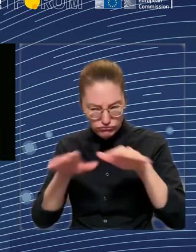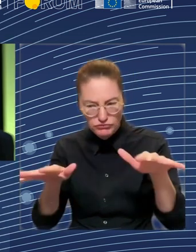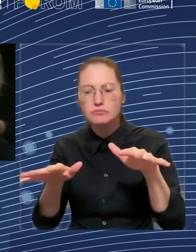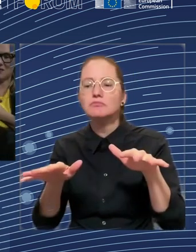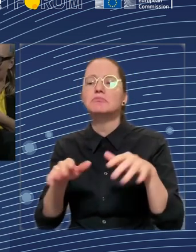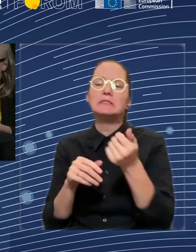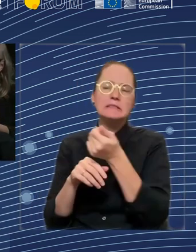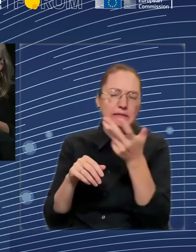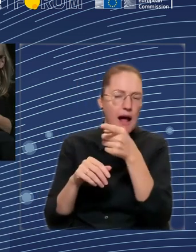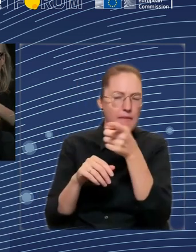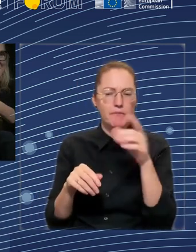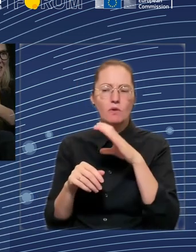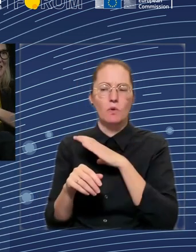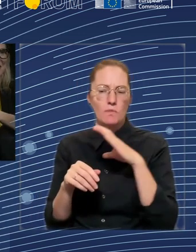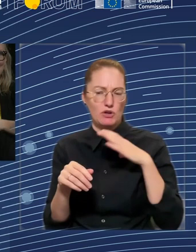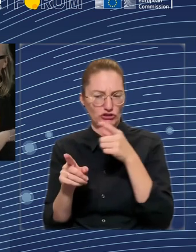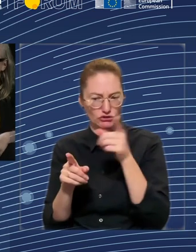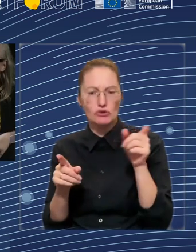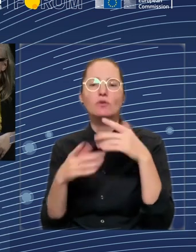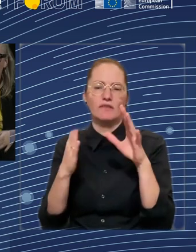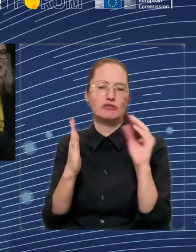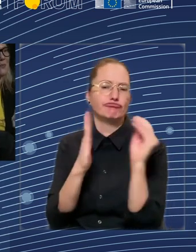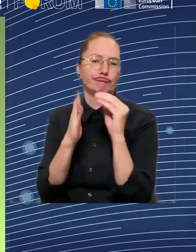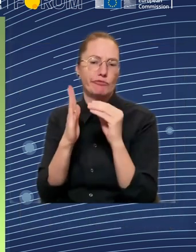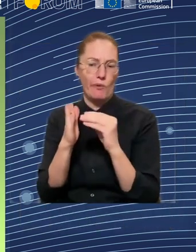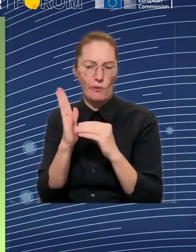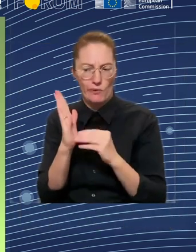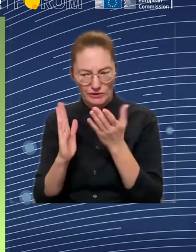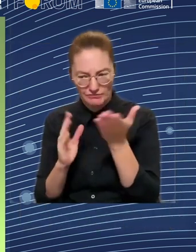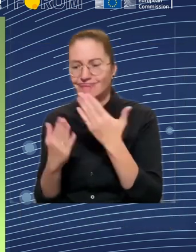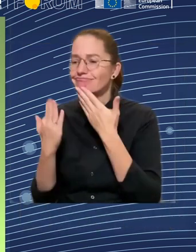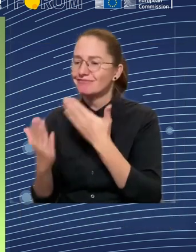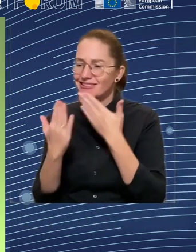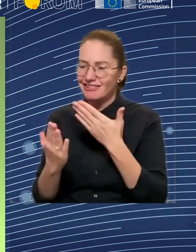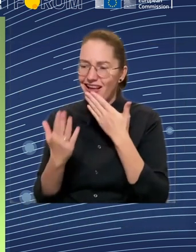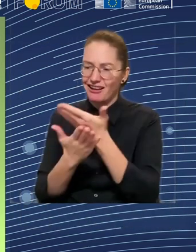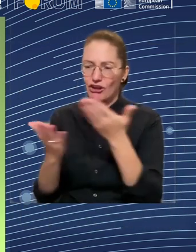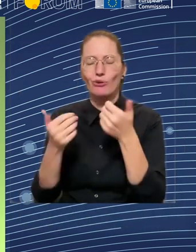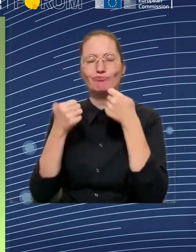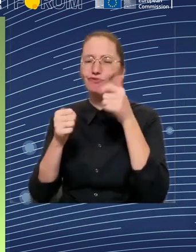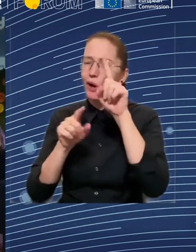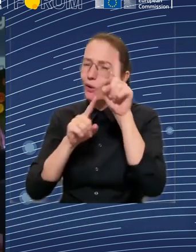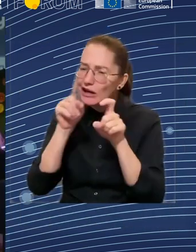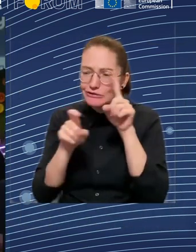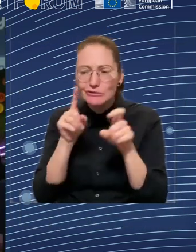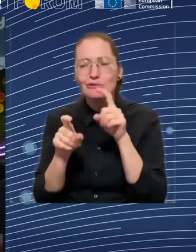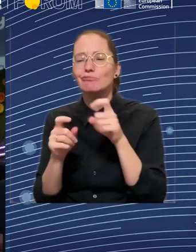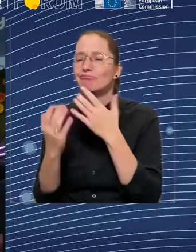and thank you so much to our panellists for tackling even the toughest of them. So please give them a warm round of applause. Thank